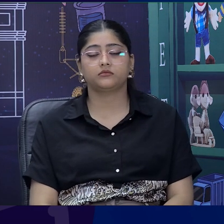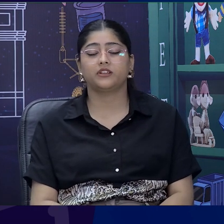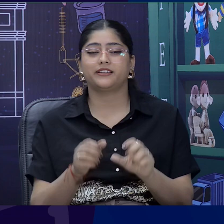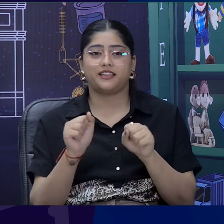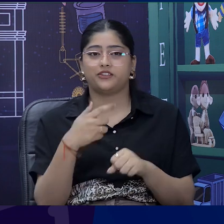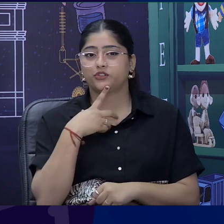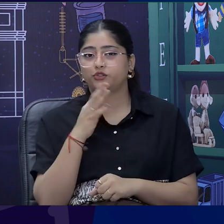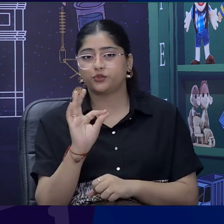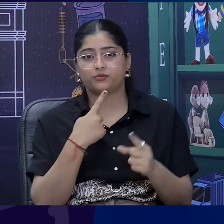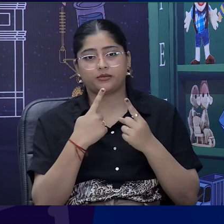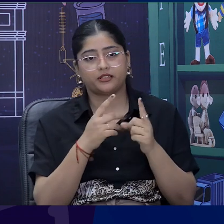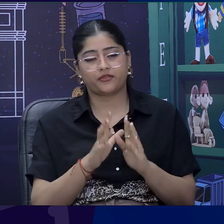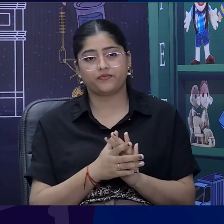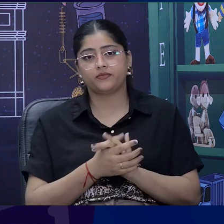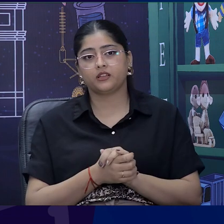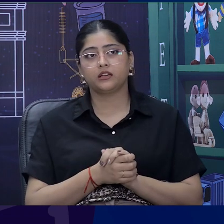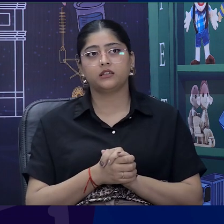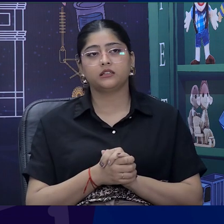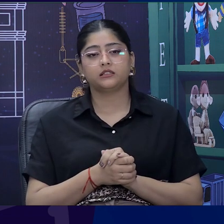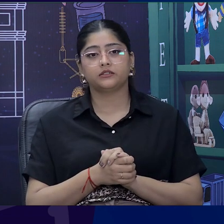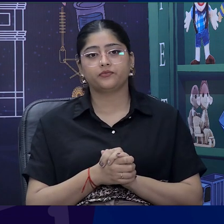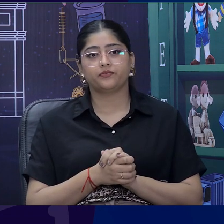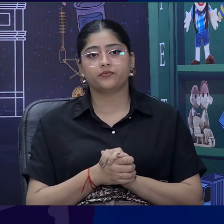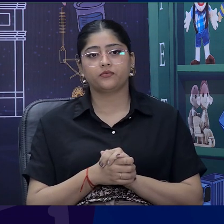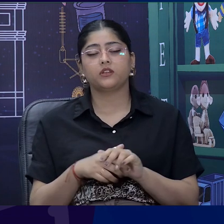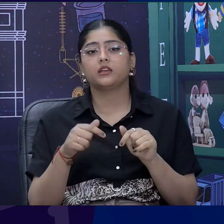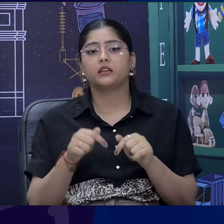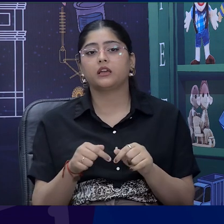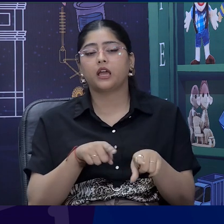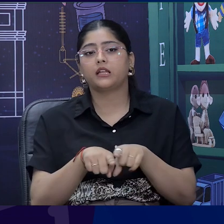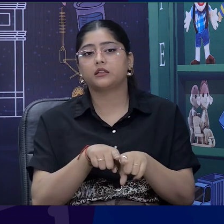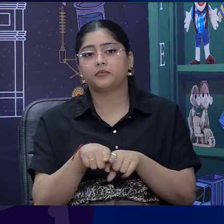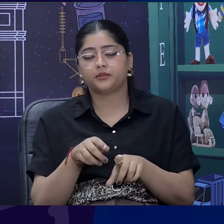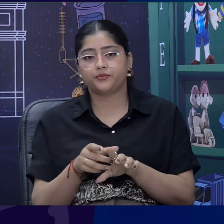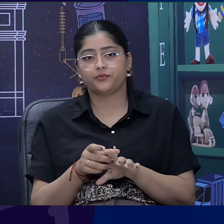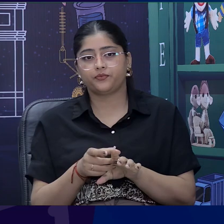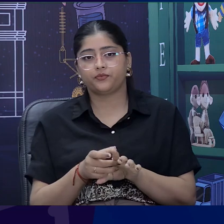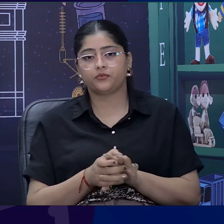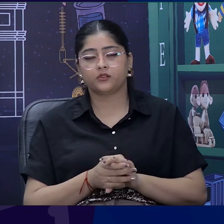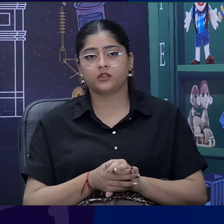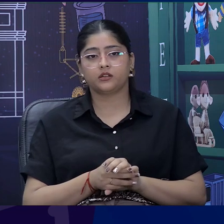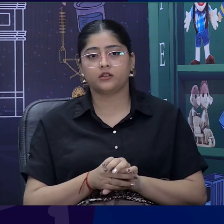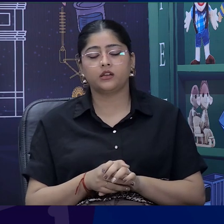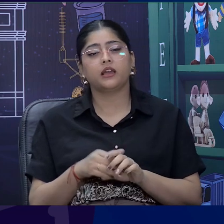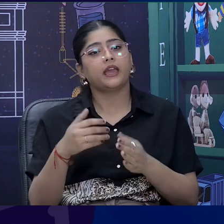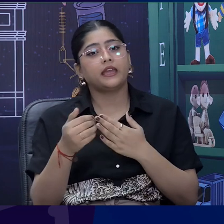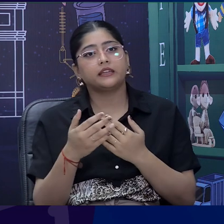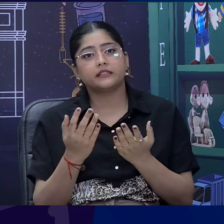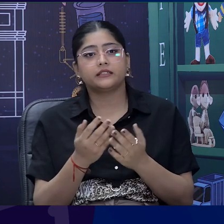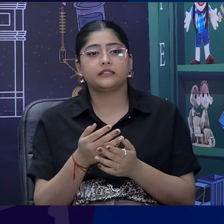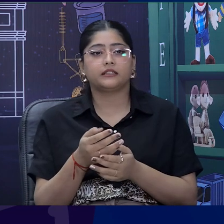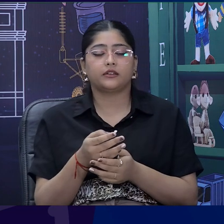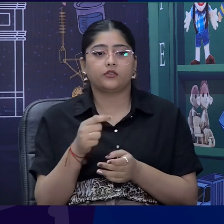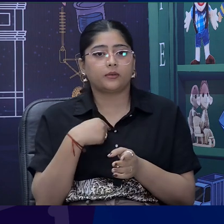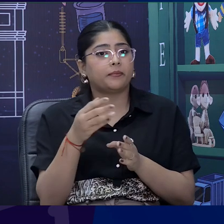true. That is so true. And ma'am that was the interventions. If you talk about that particular poem again.